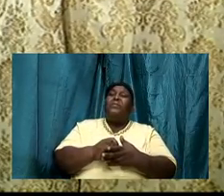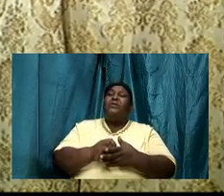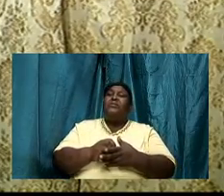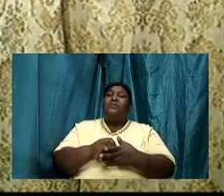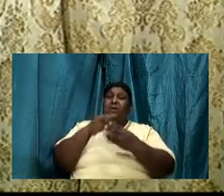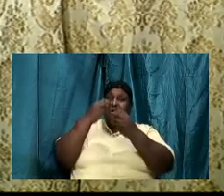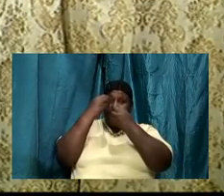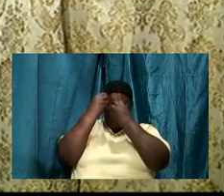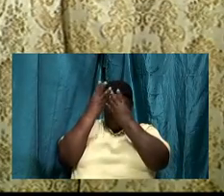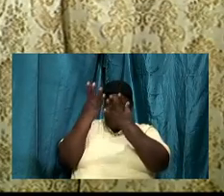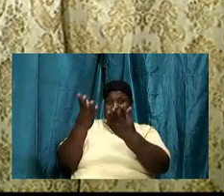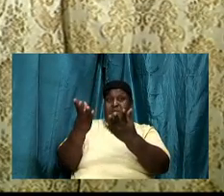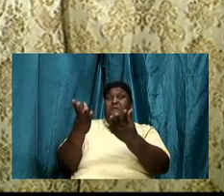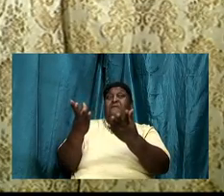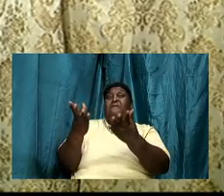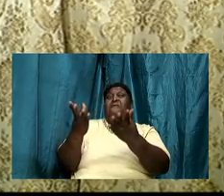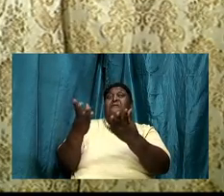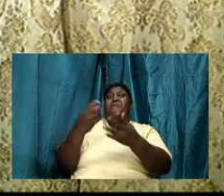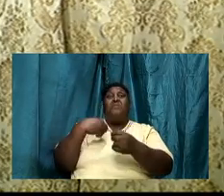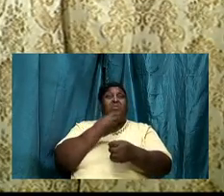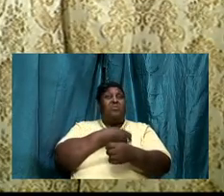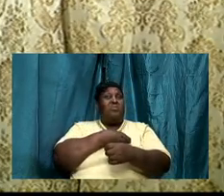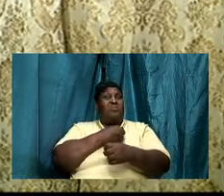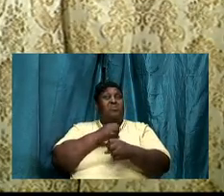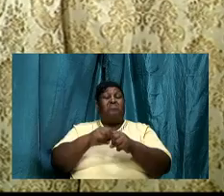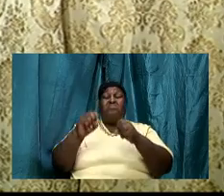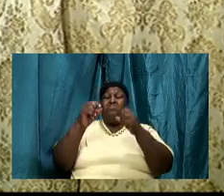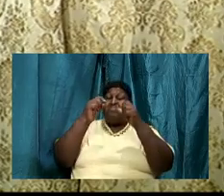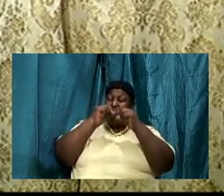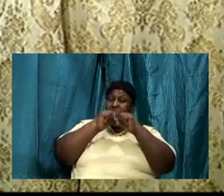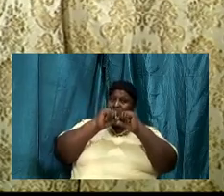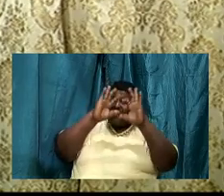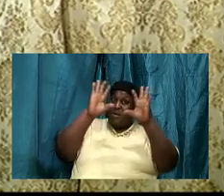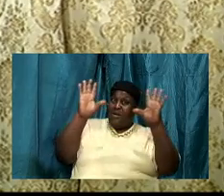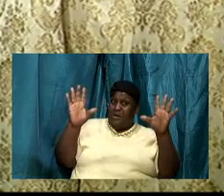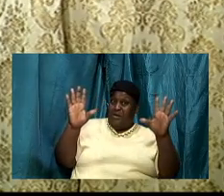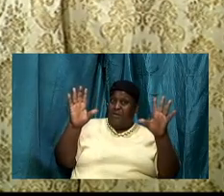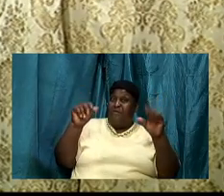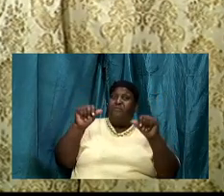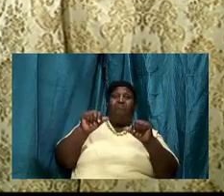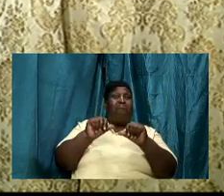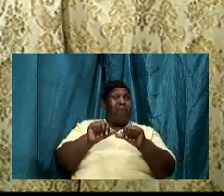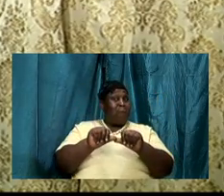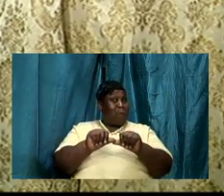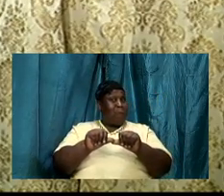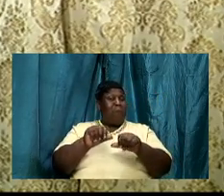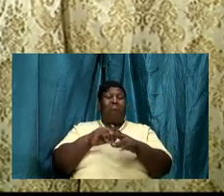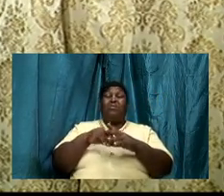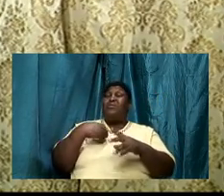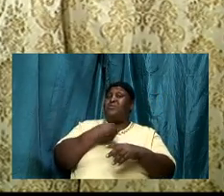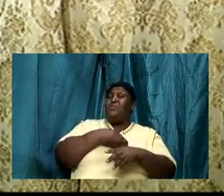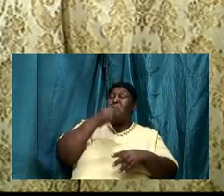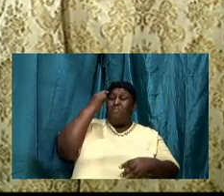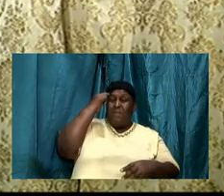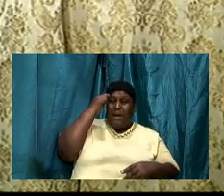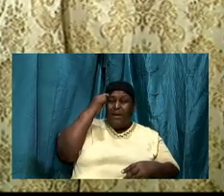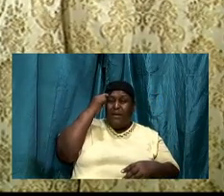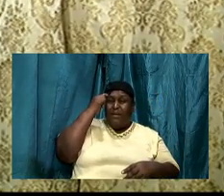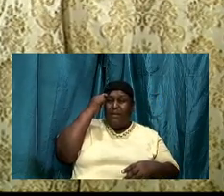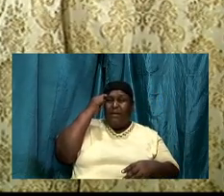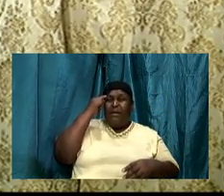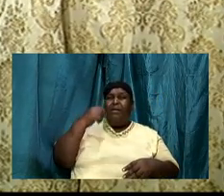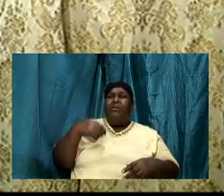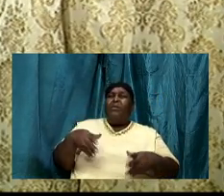clear, we can be firm in our minds, that when it comes on to the words